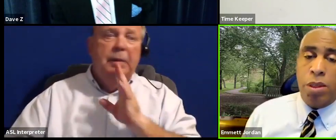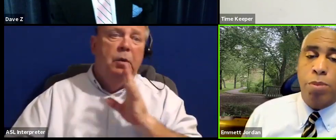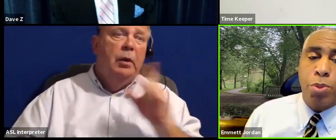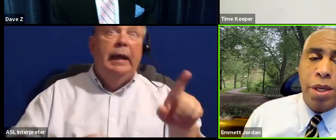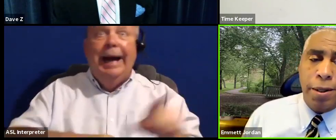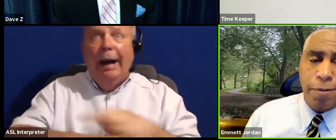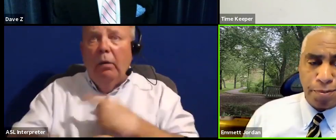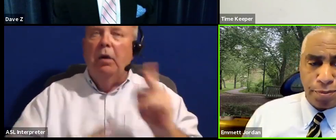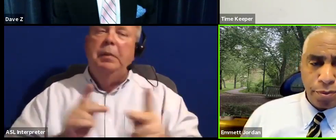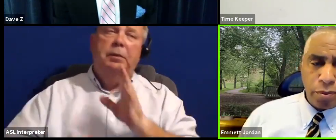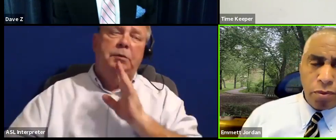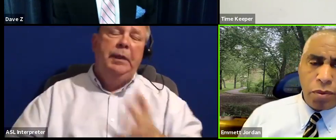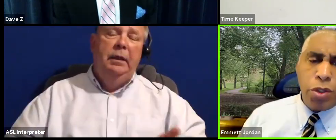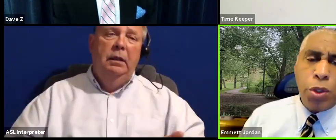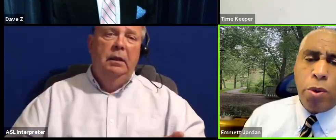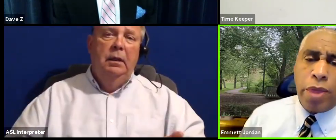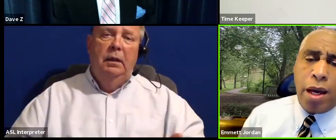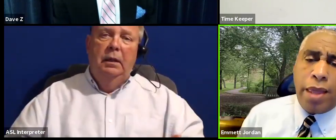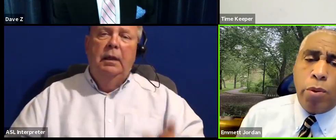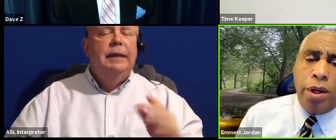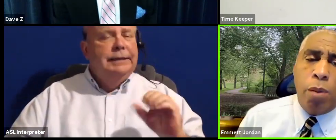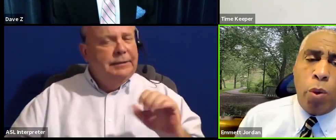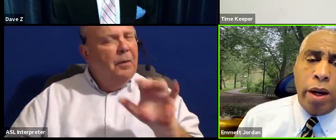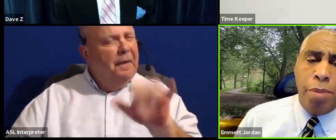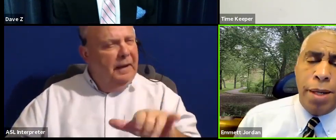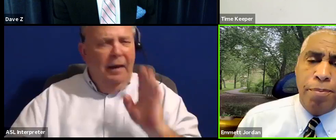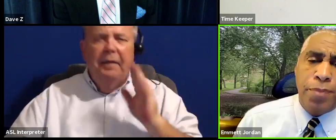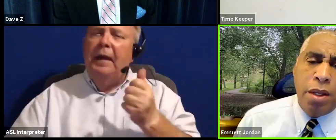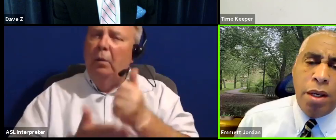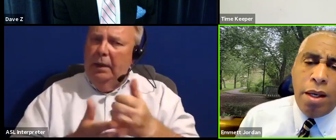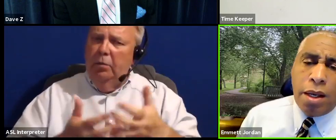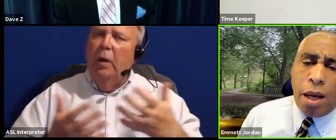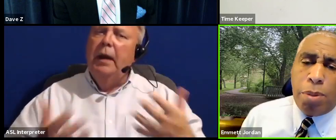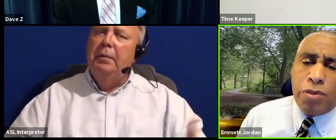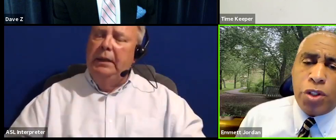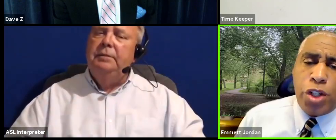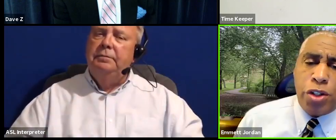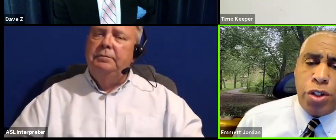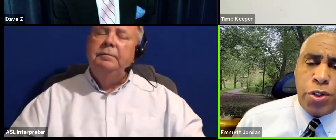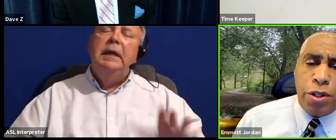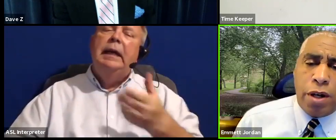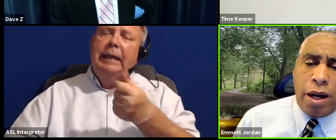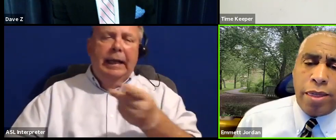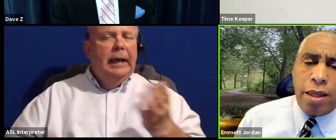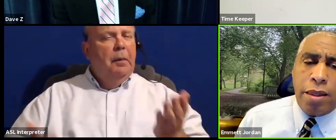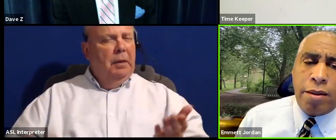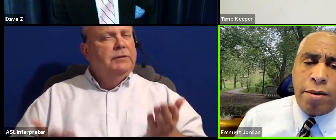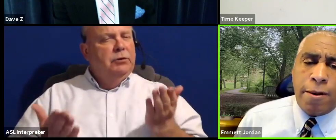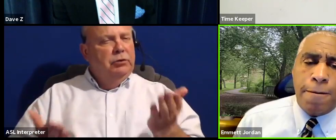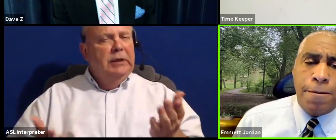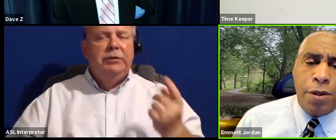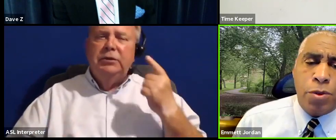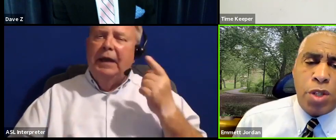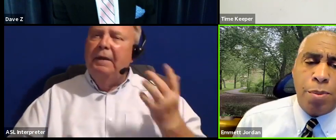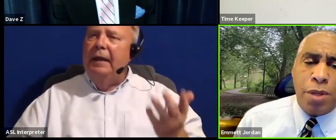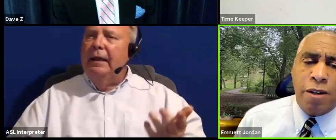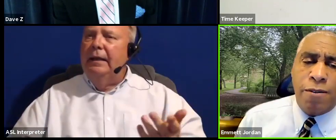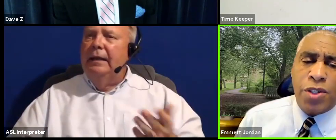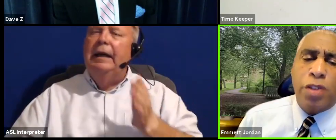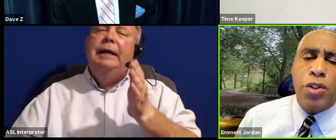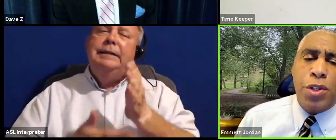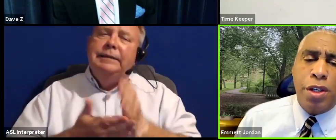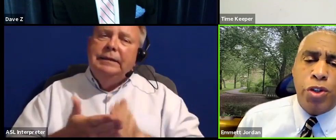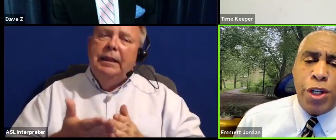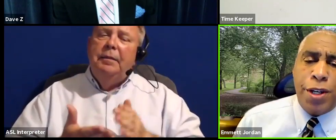long people speak. So that would help quite a bit. A couple of suggestions. I think that, you know, some